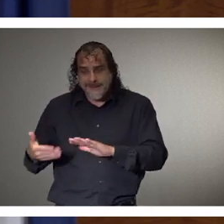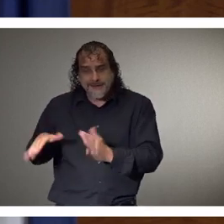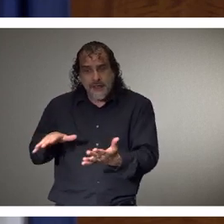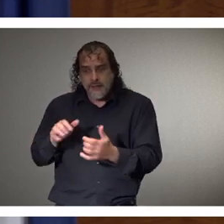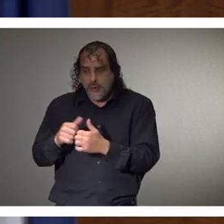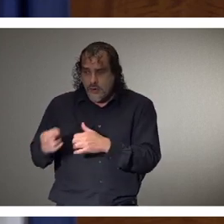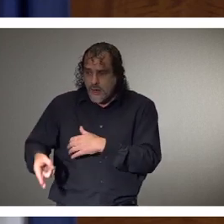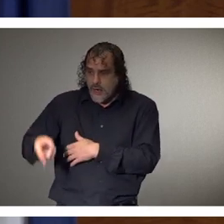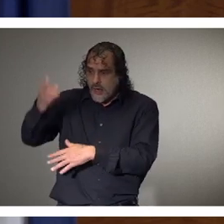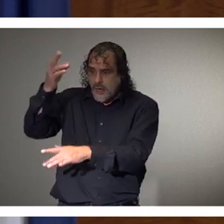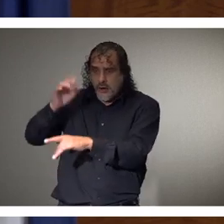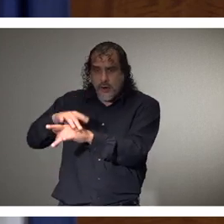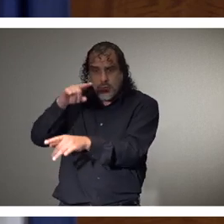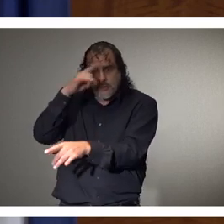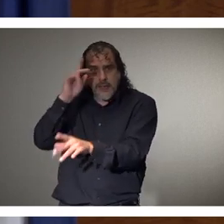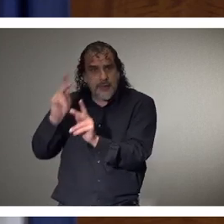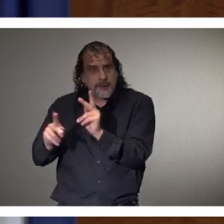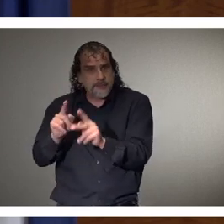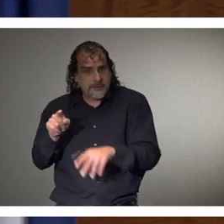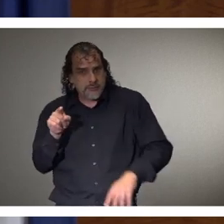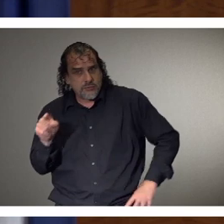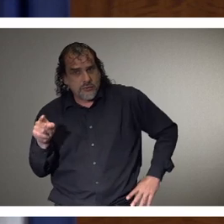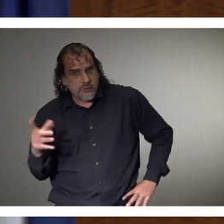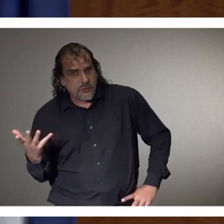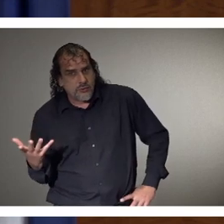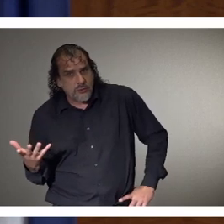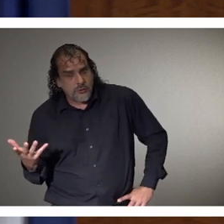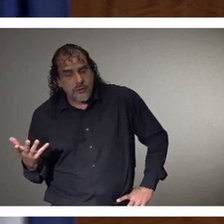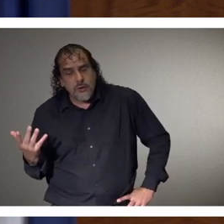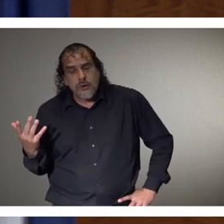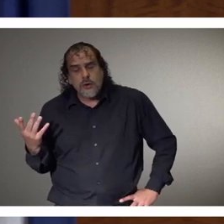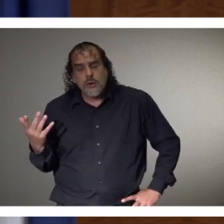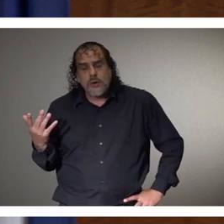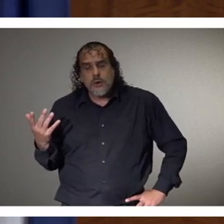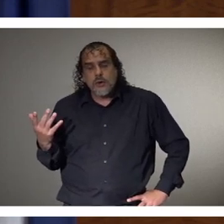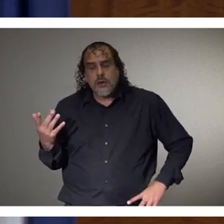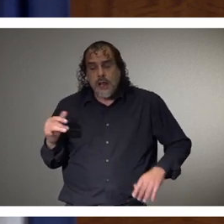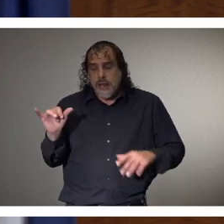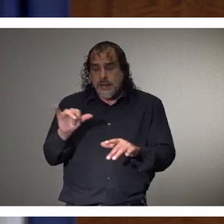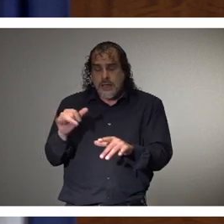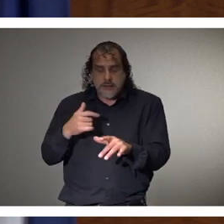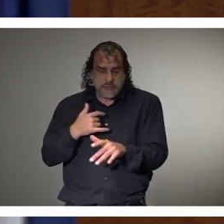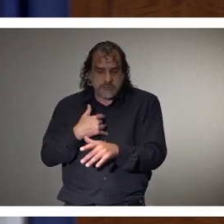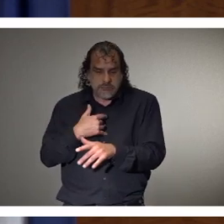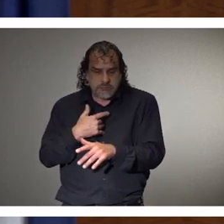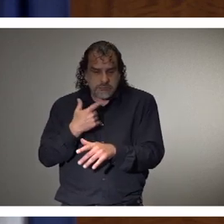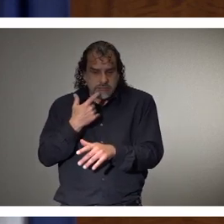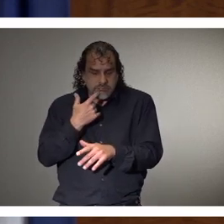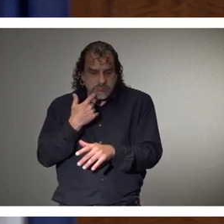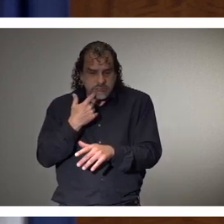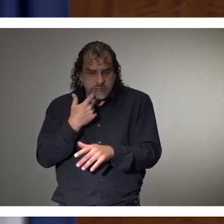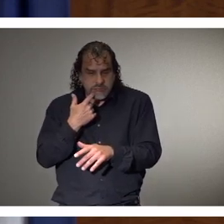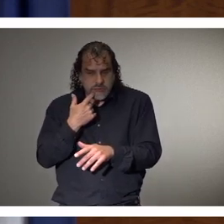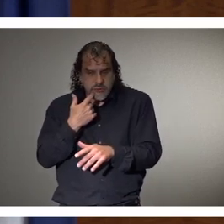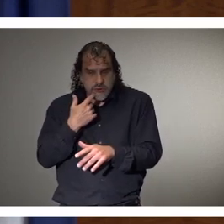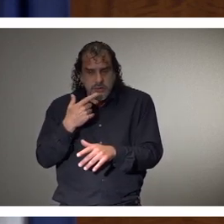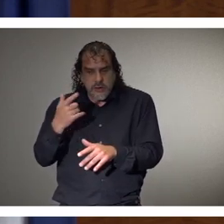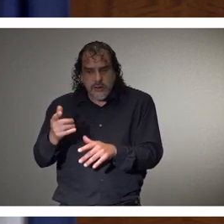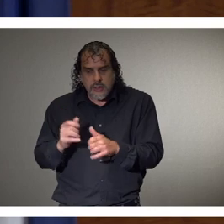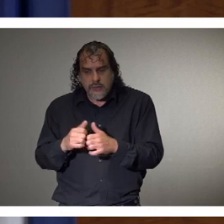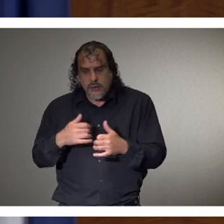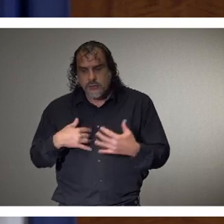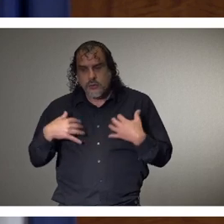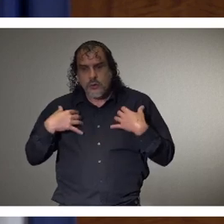higher amongst our African American population. Number one, as was mentioned earlier, the, uh, underlying health conditions.